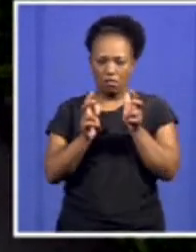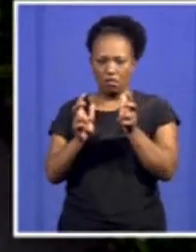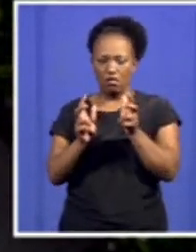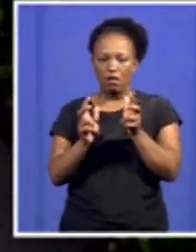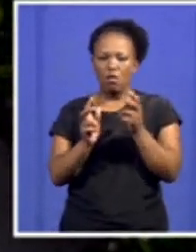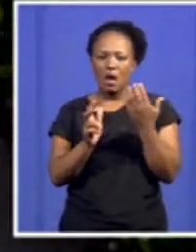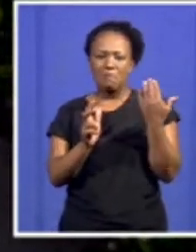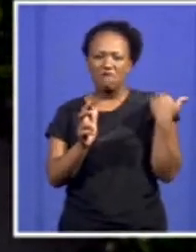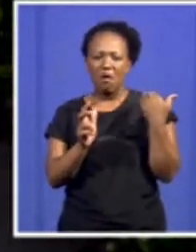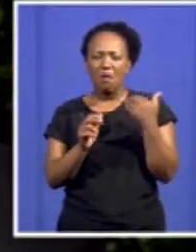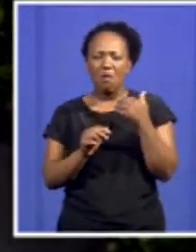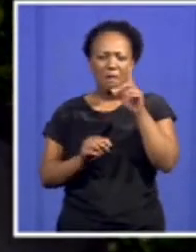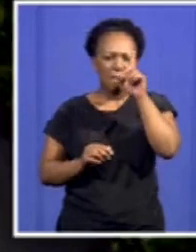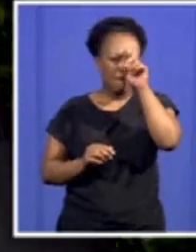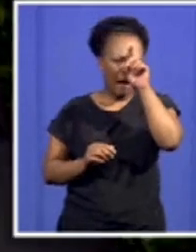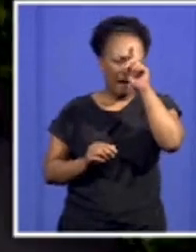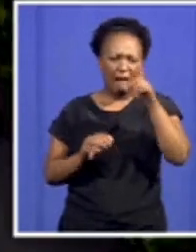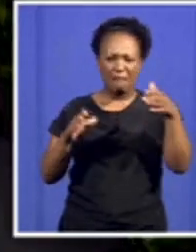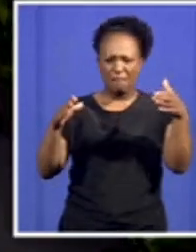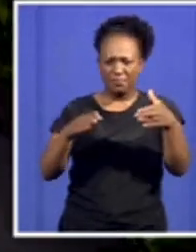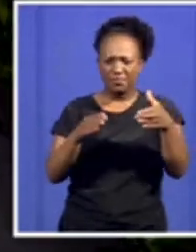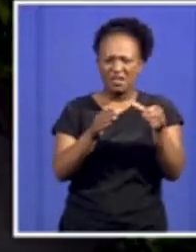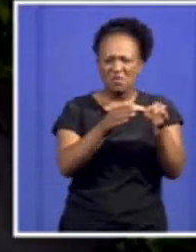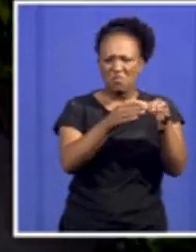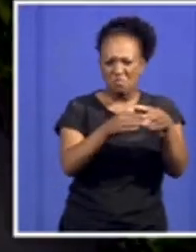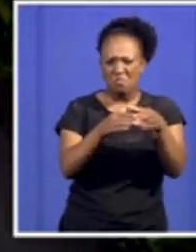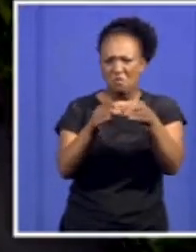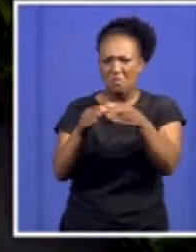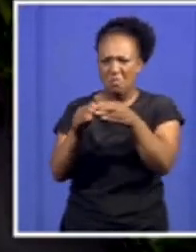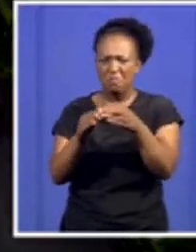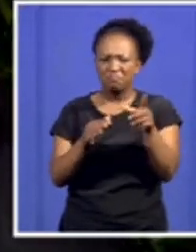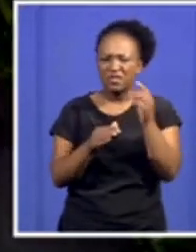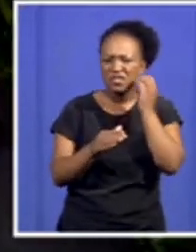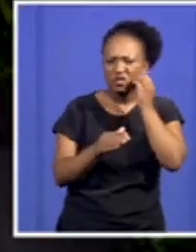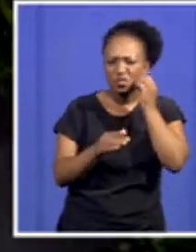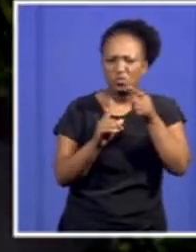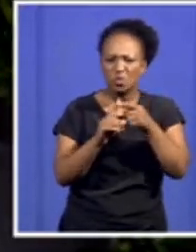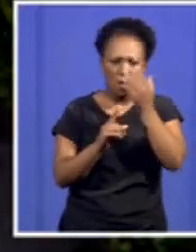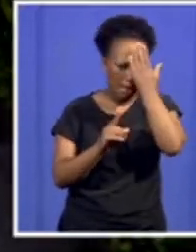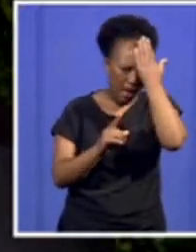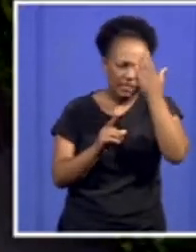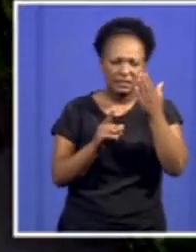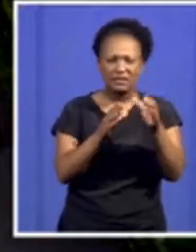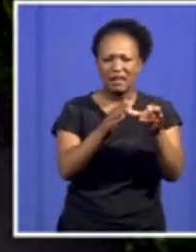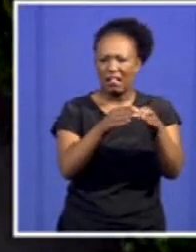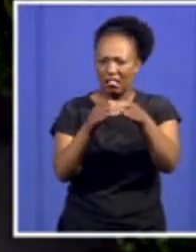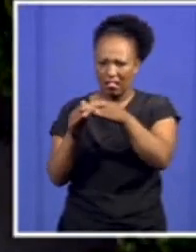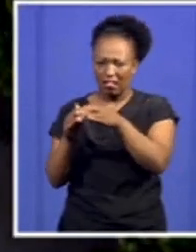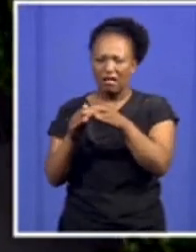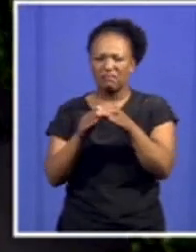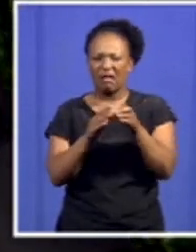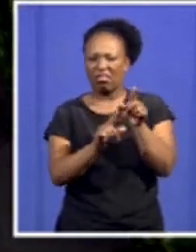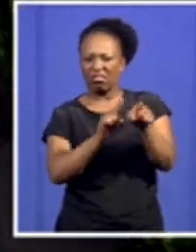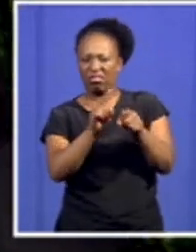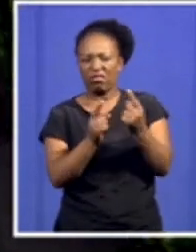We've taken that very clearly, that we feel that the president of the ANC and therefore the president of the republic